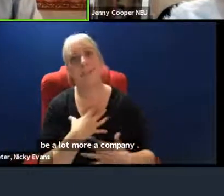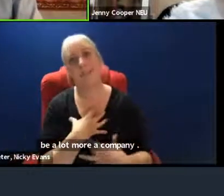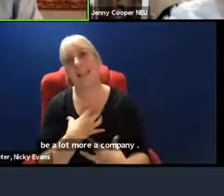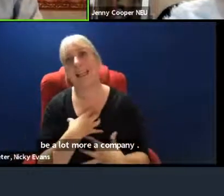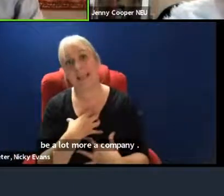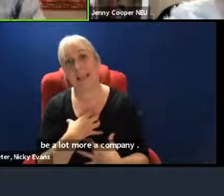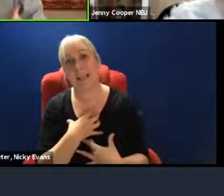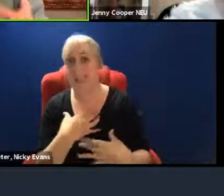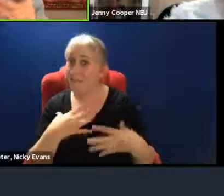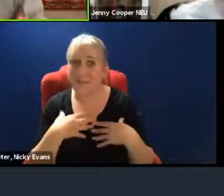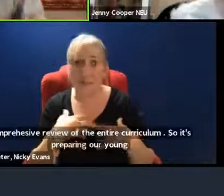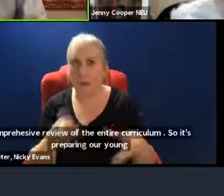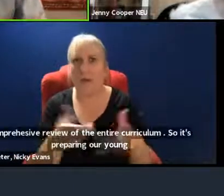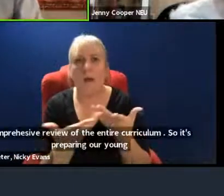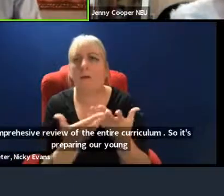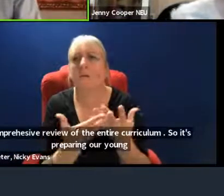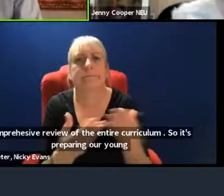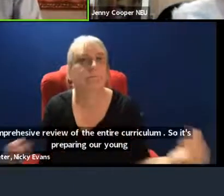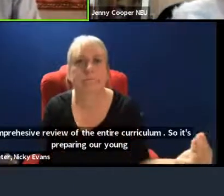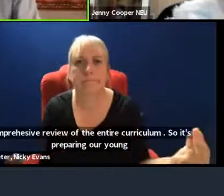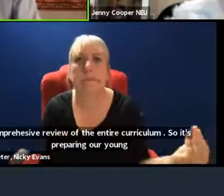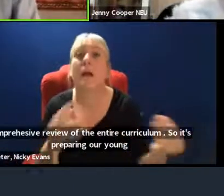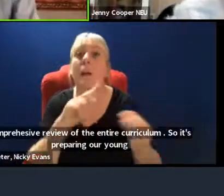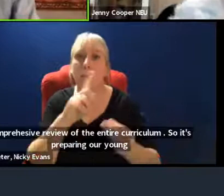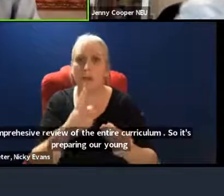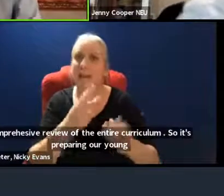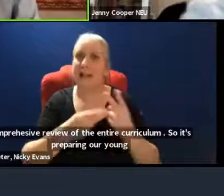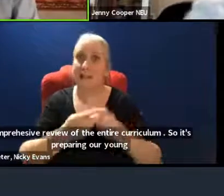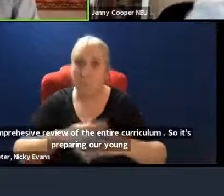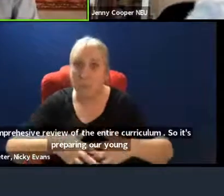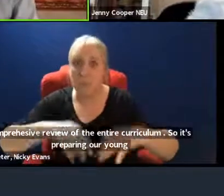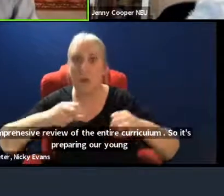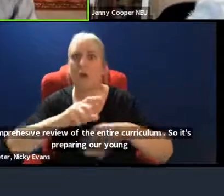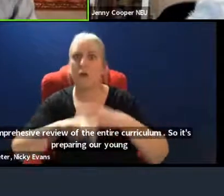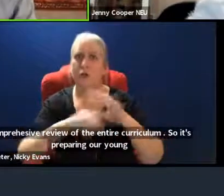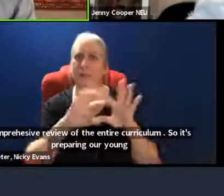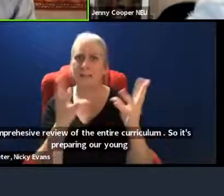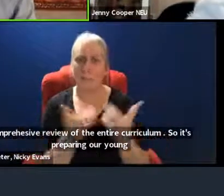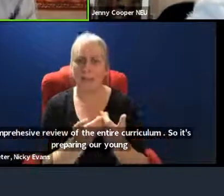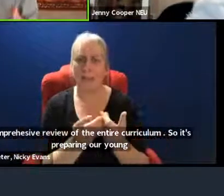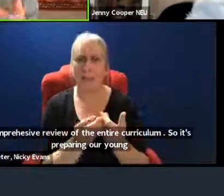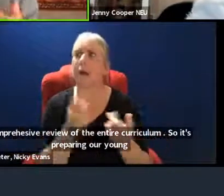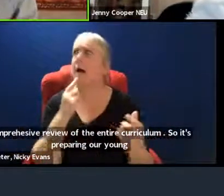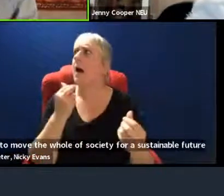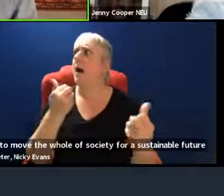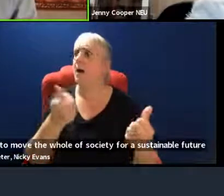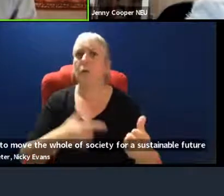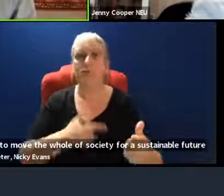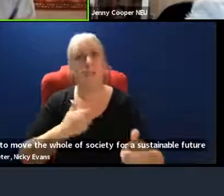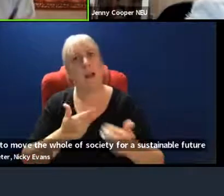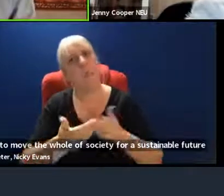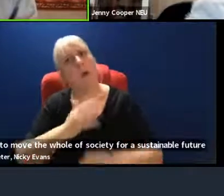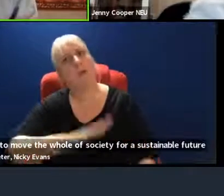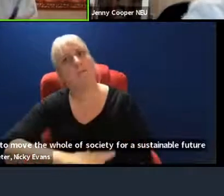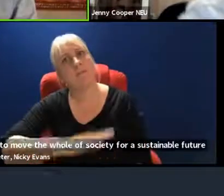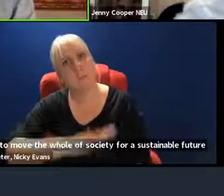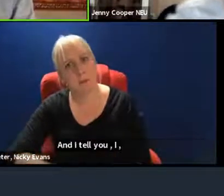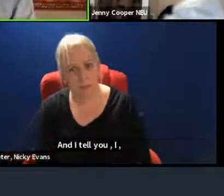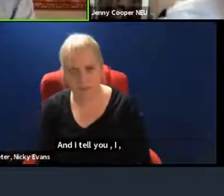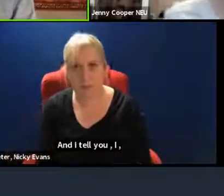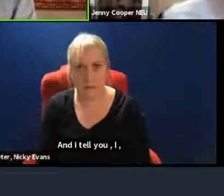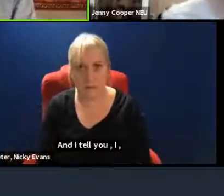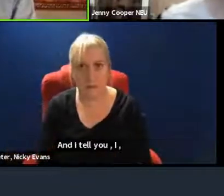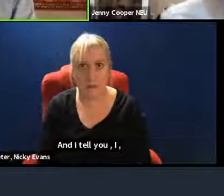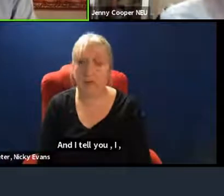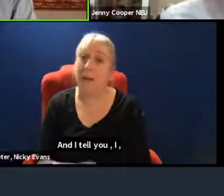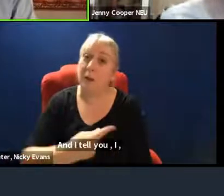doesn't take the fear away, but if you start to act on something you're frightened about, it's more comfortable. And as an interim measure, we want